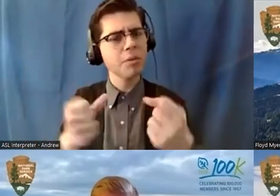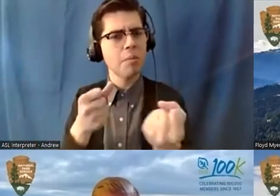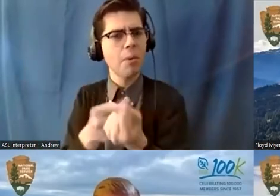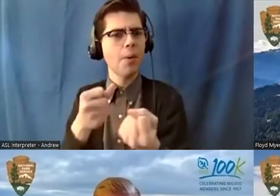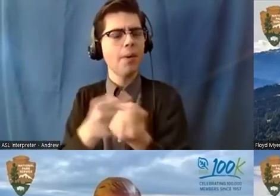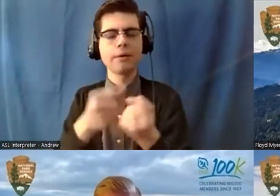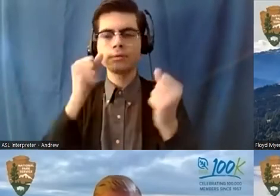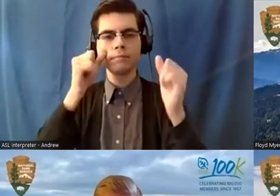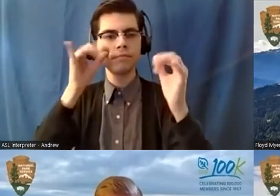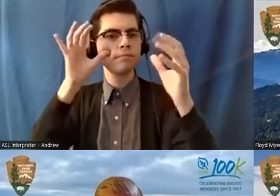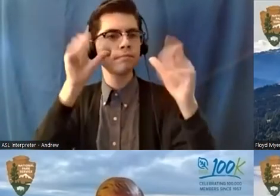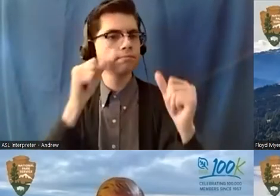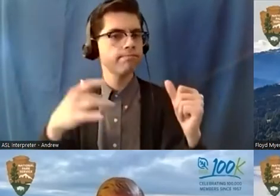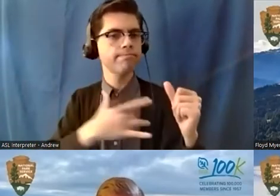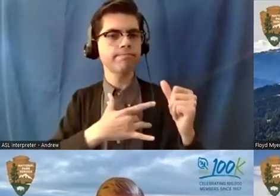team and the crew